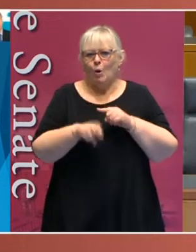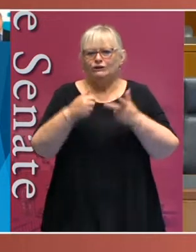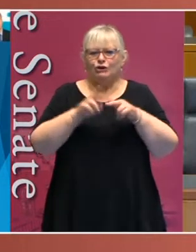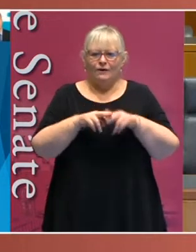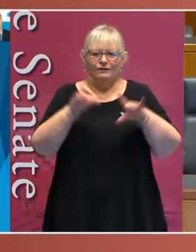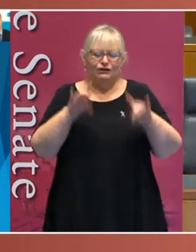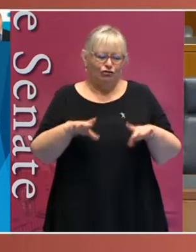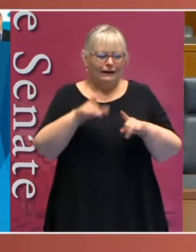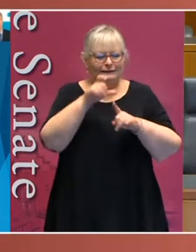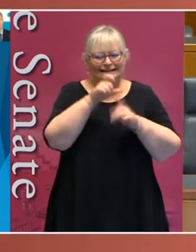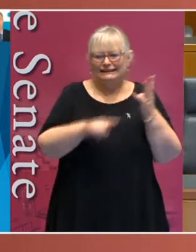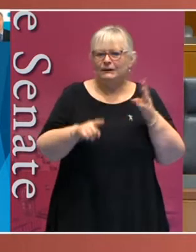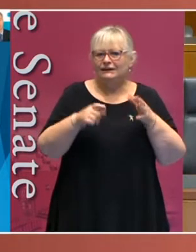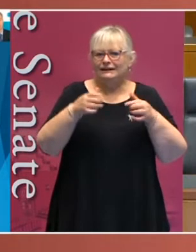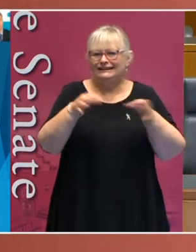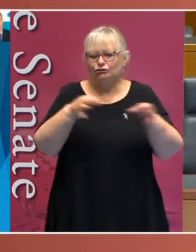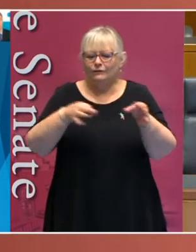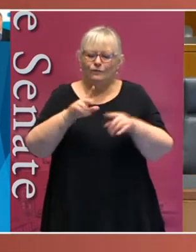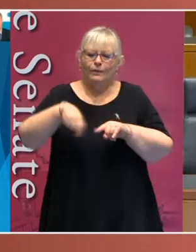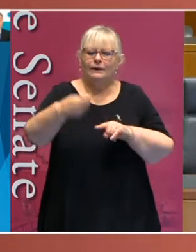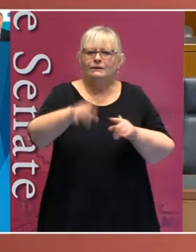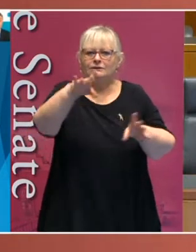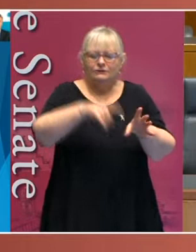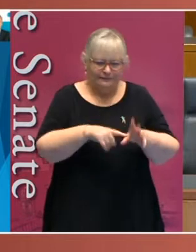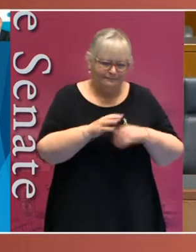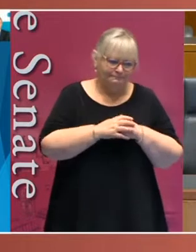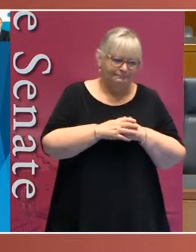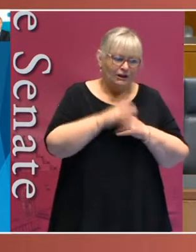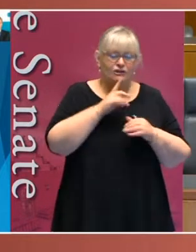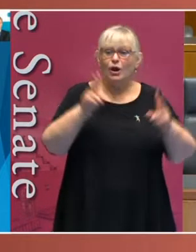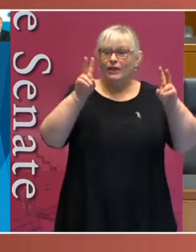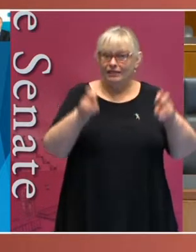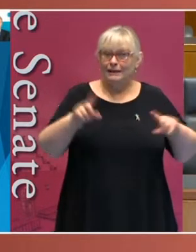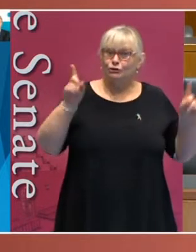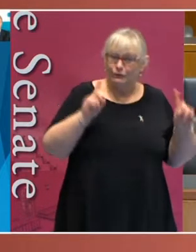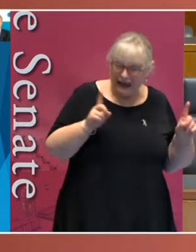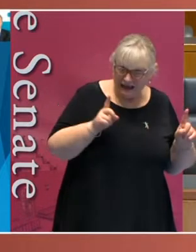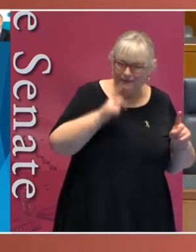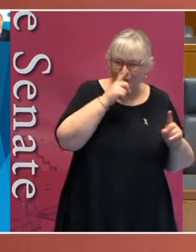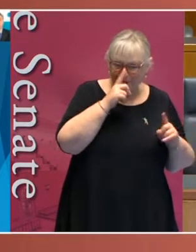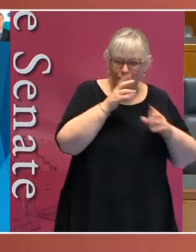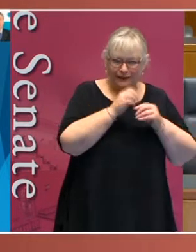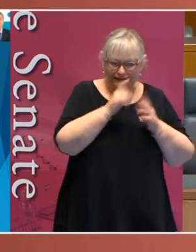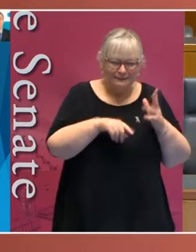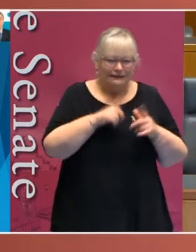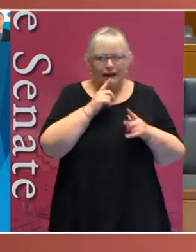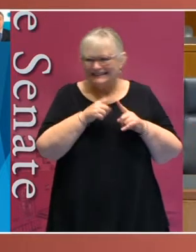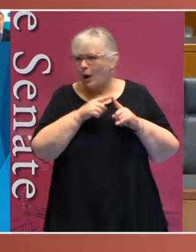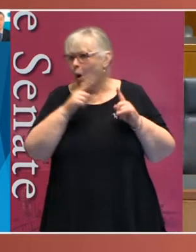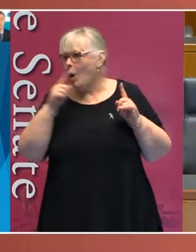Strategy for the next decade. The theme of International Day of People with Disability is a long one.